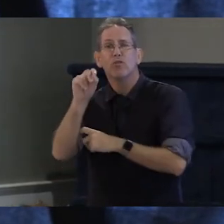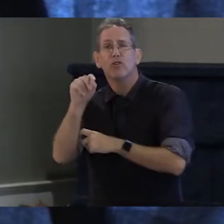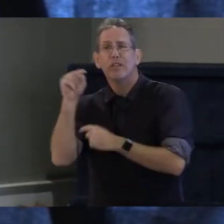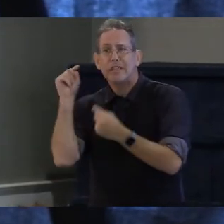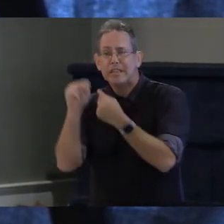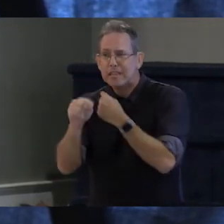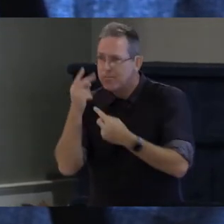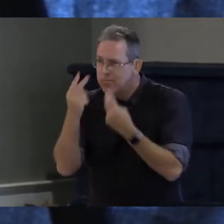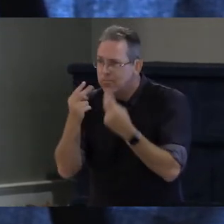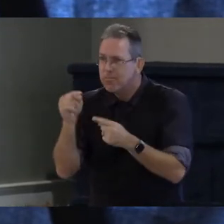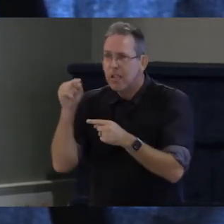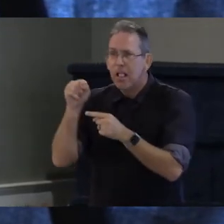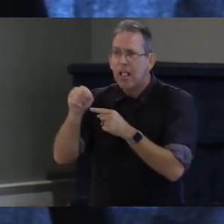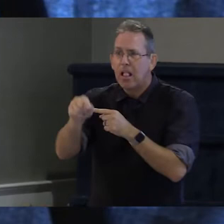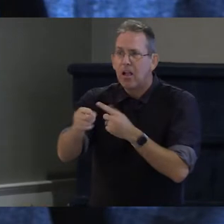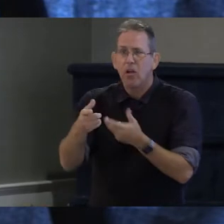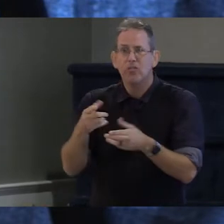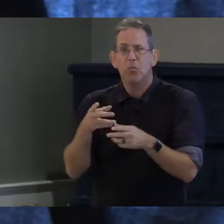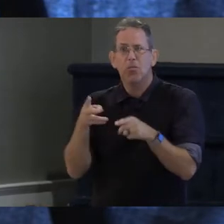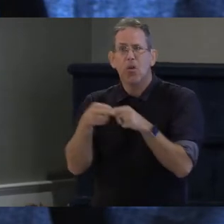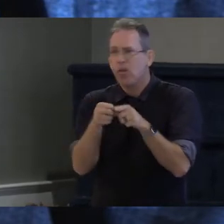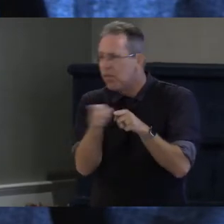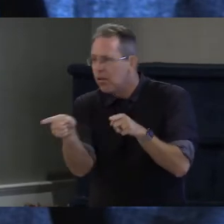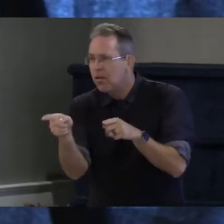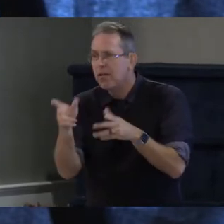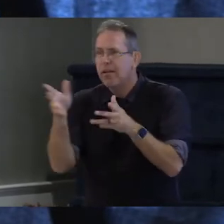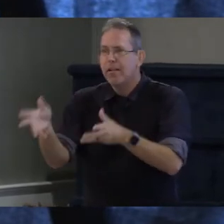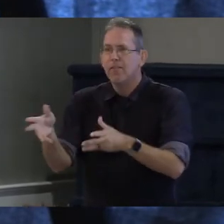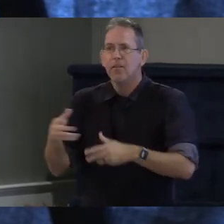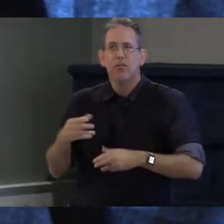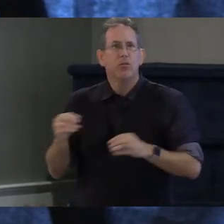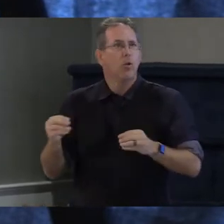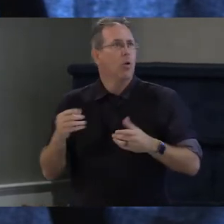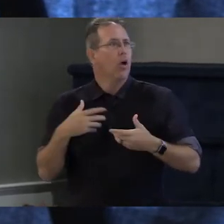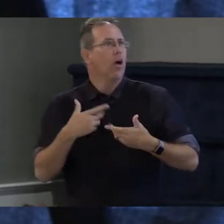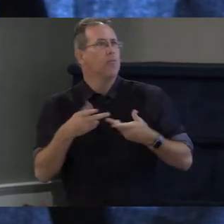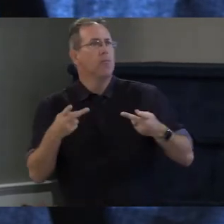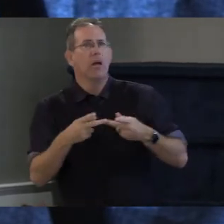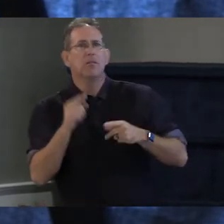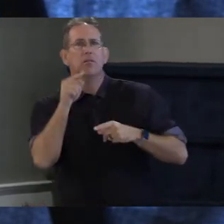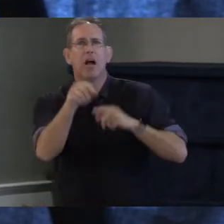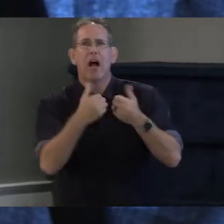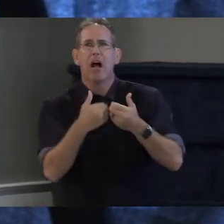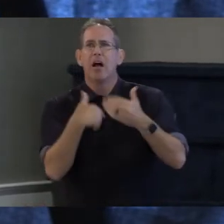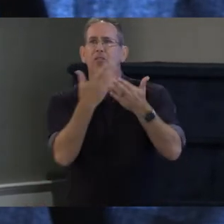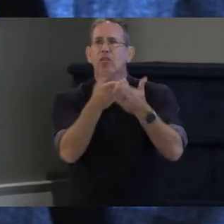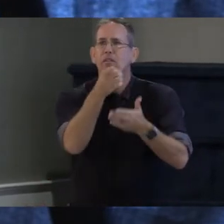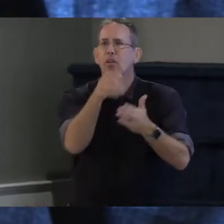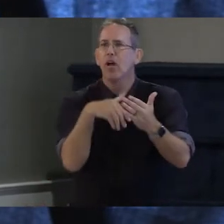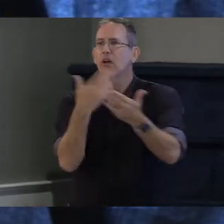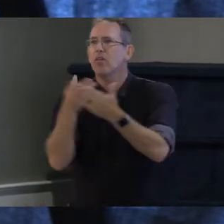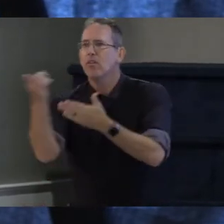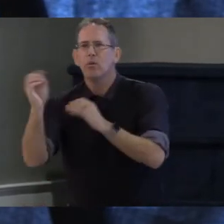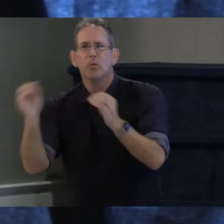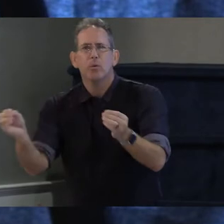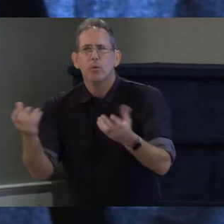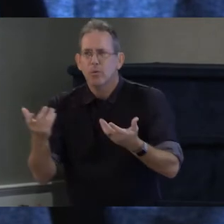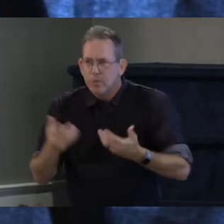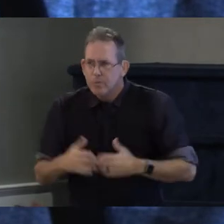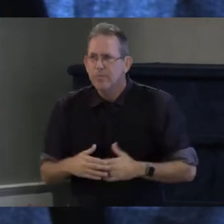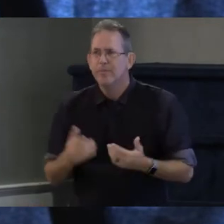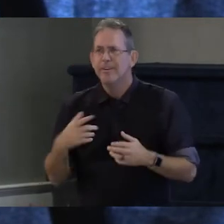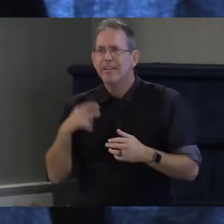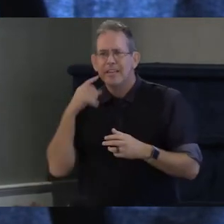cut off because there is no public transportation viable and yes we absolutely need to learn the